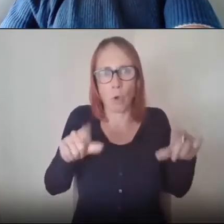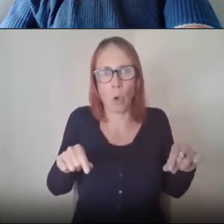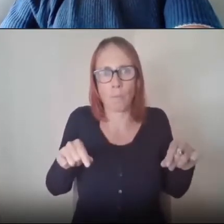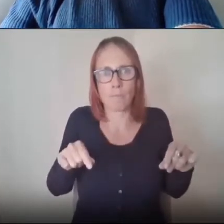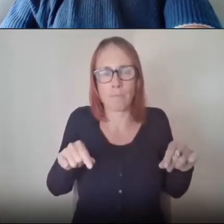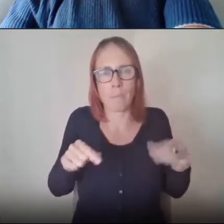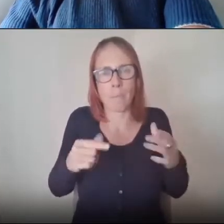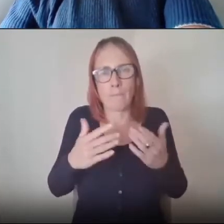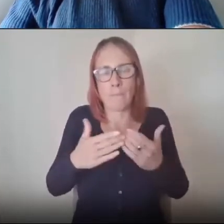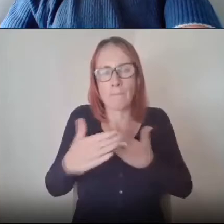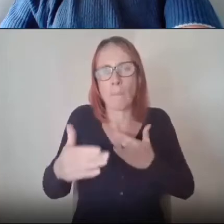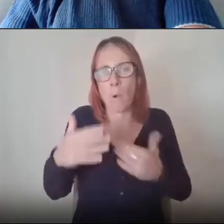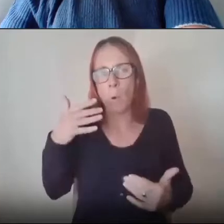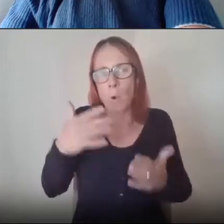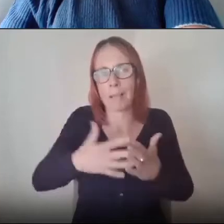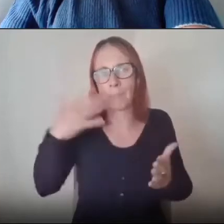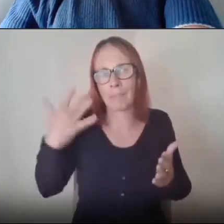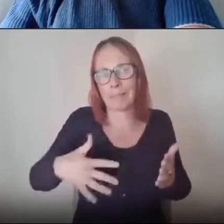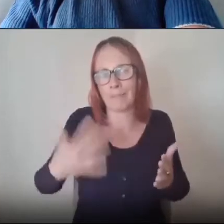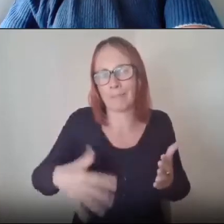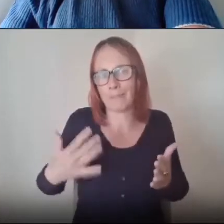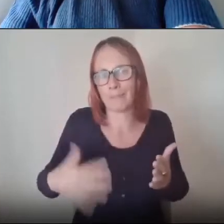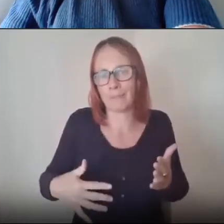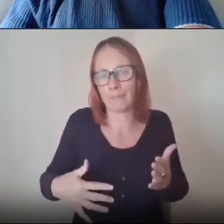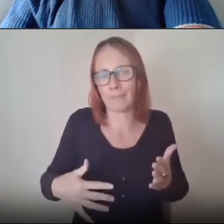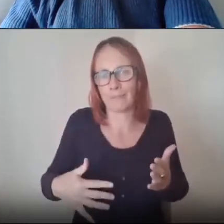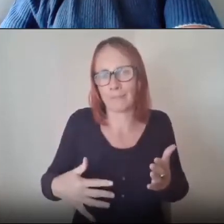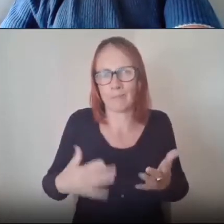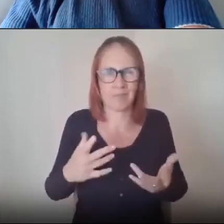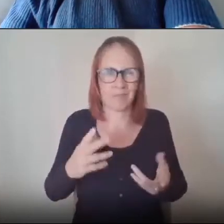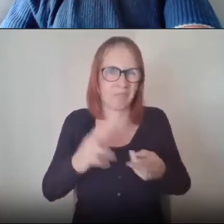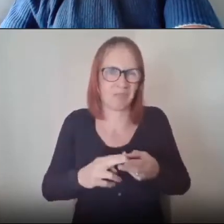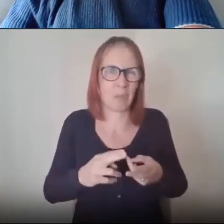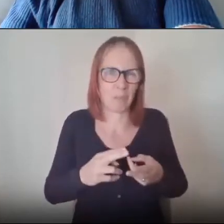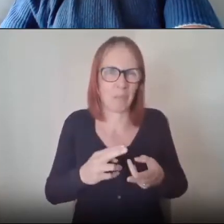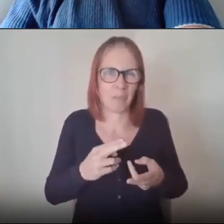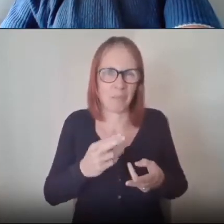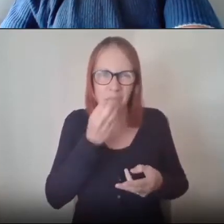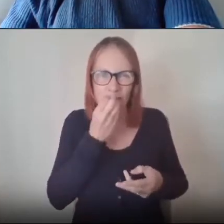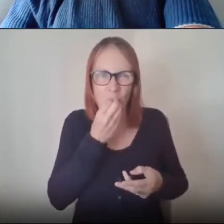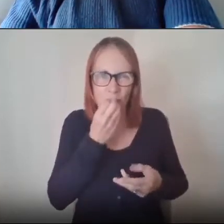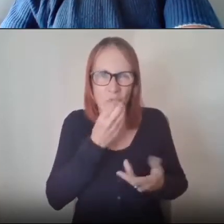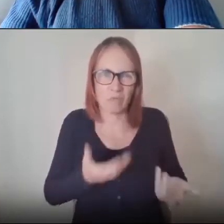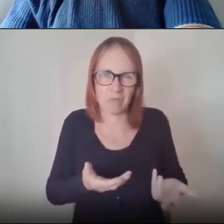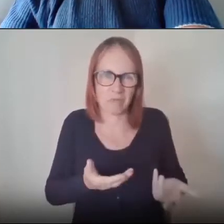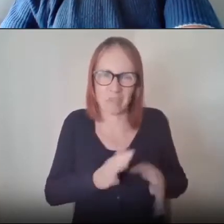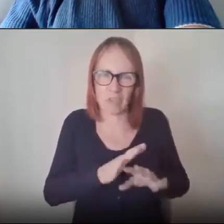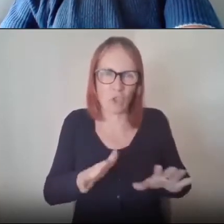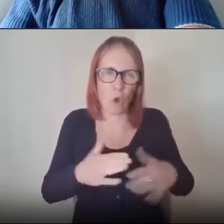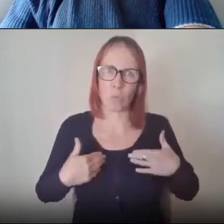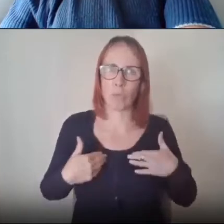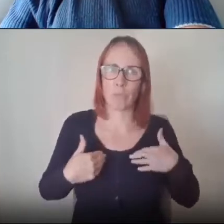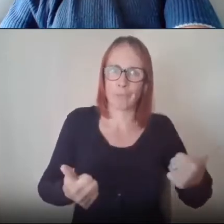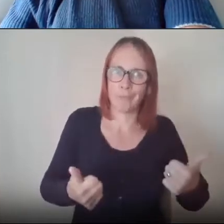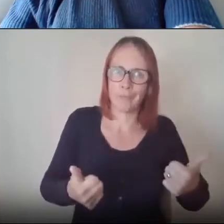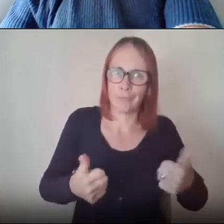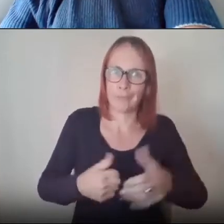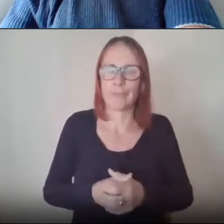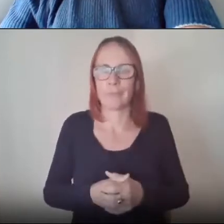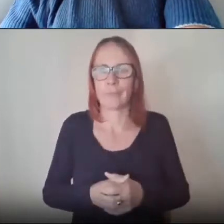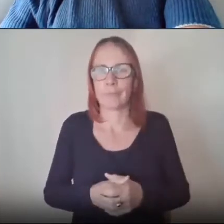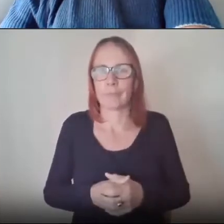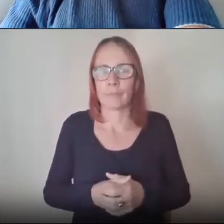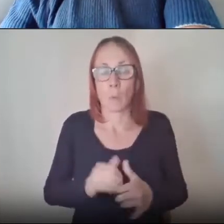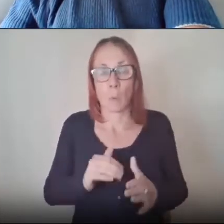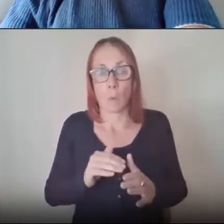higher and it is very much convenience food as well so within 10 days and we